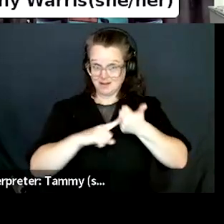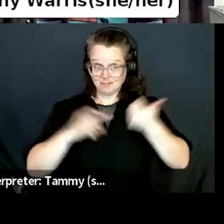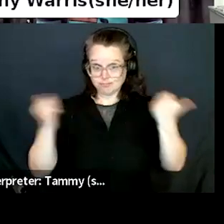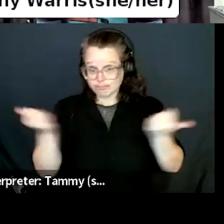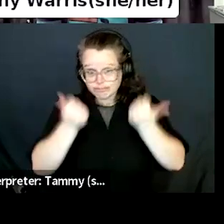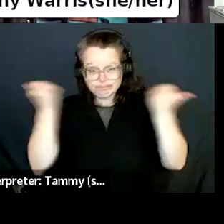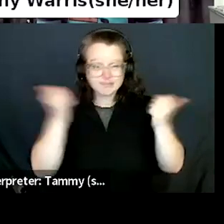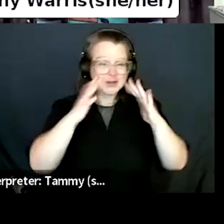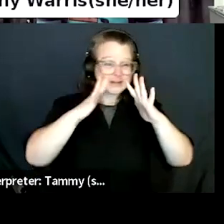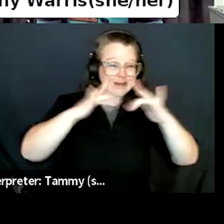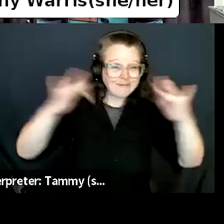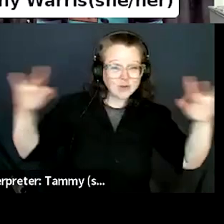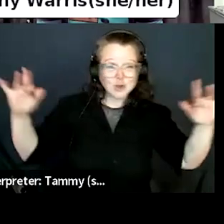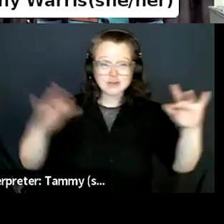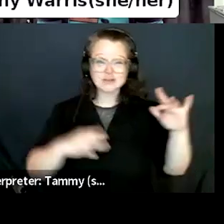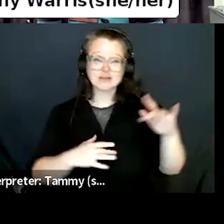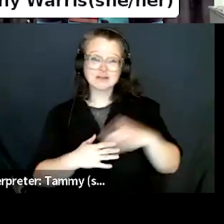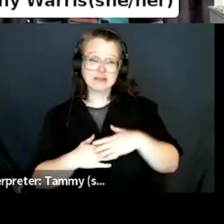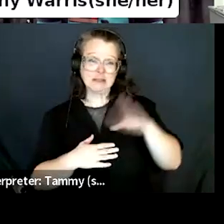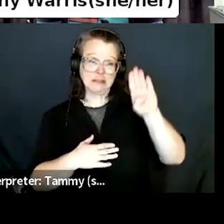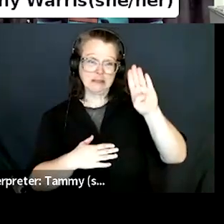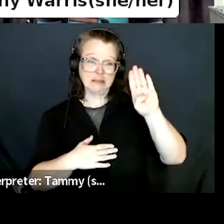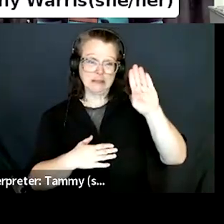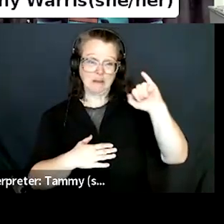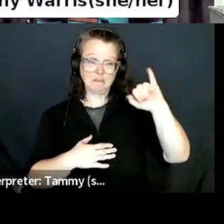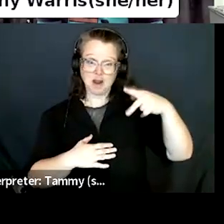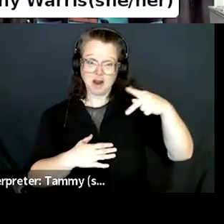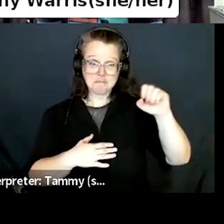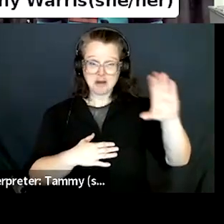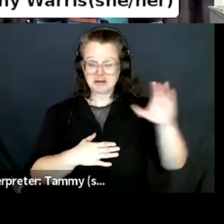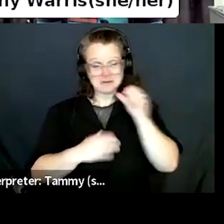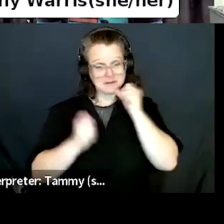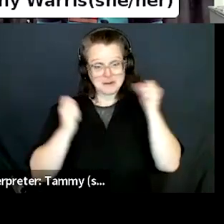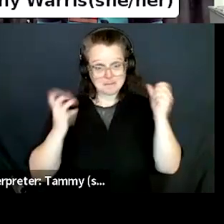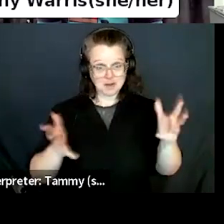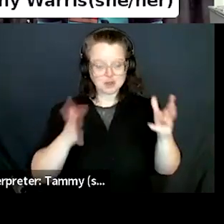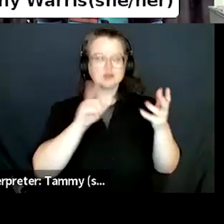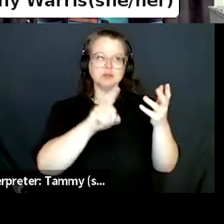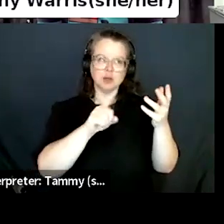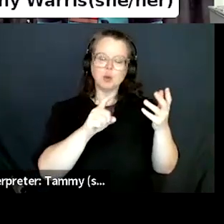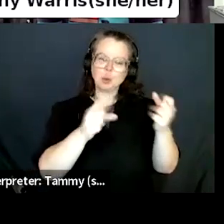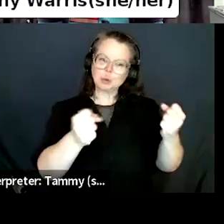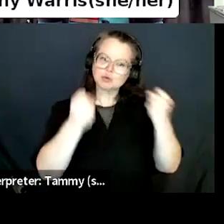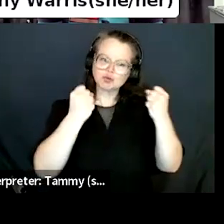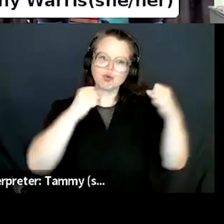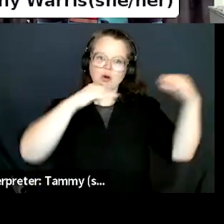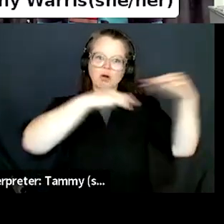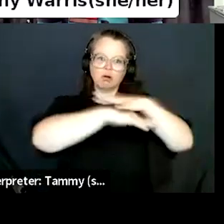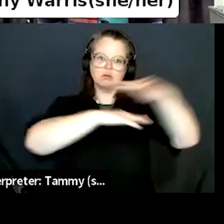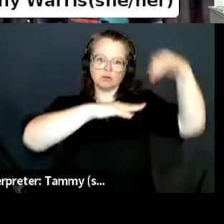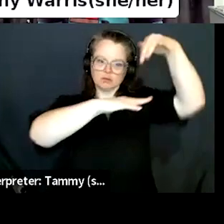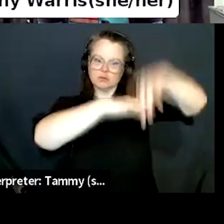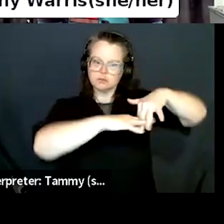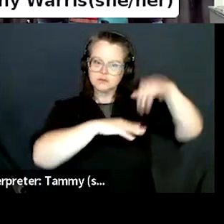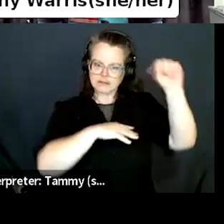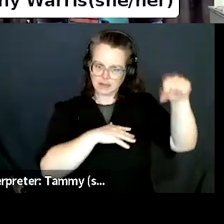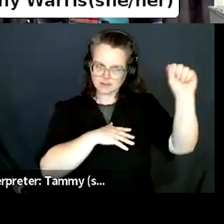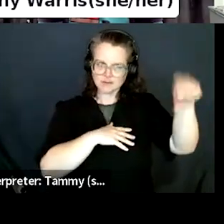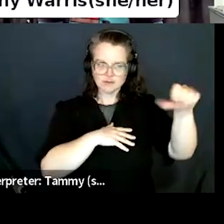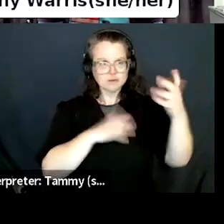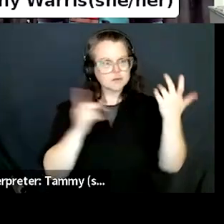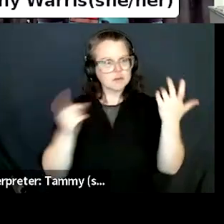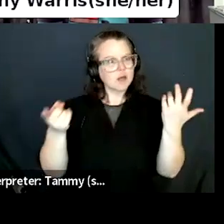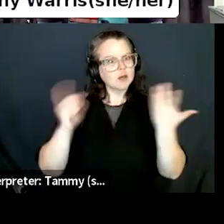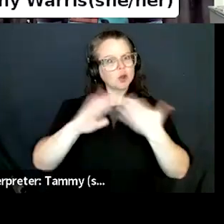we do have a huge indigenous population here and we do have a very large queer community. So we